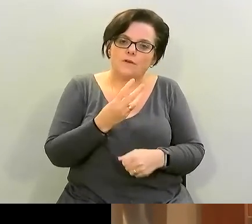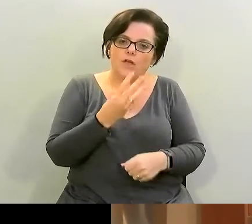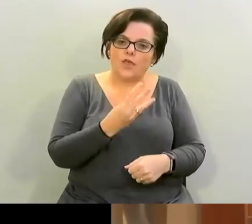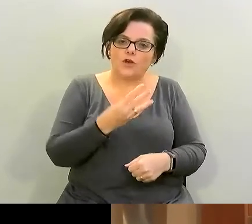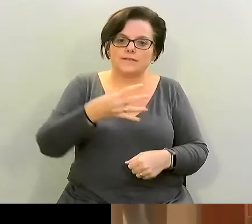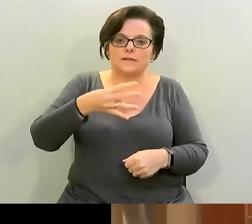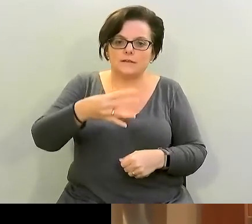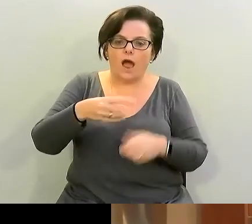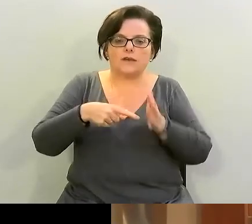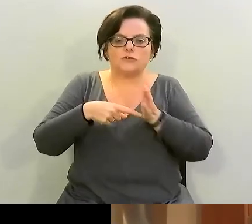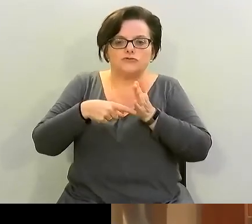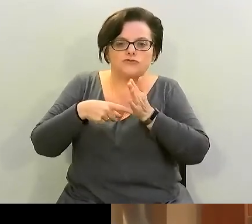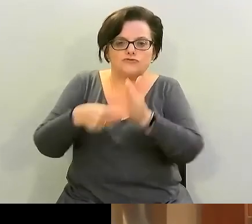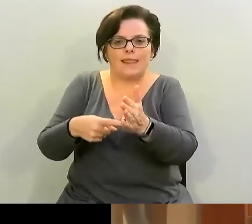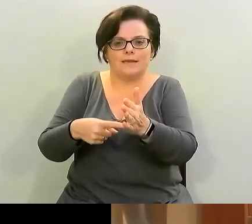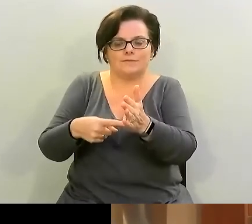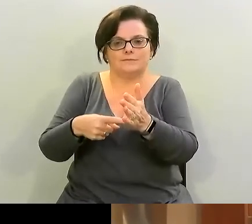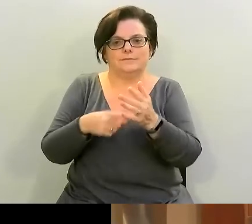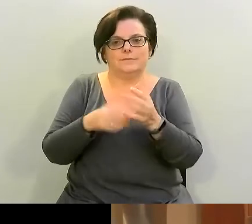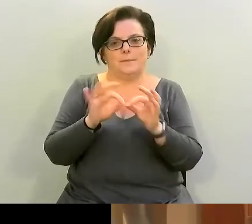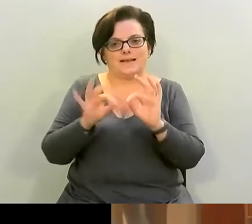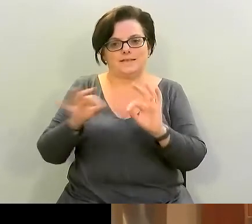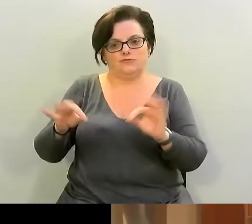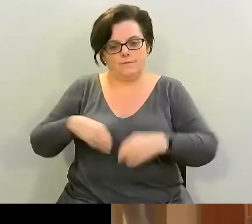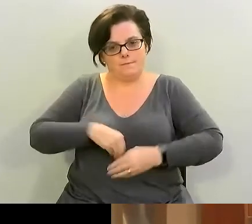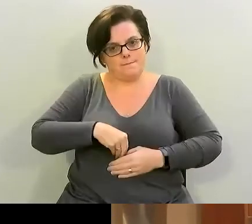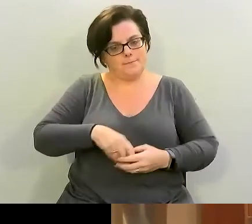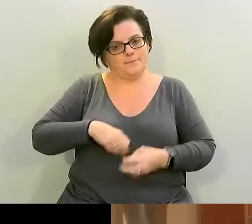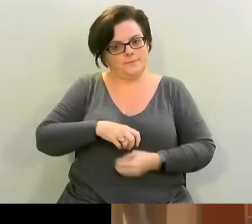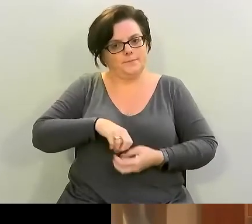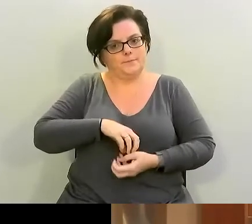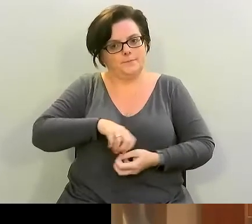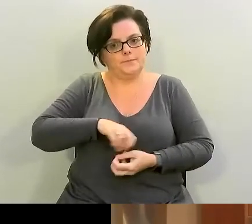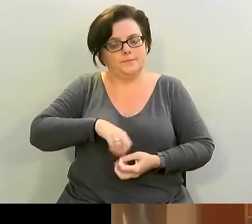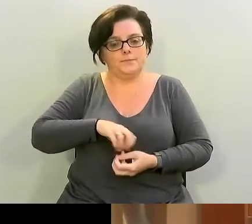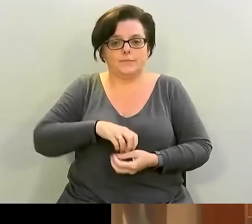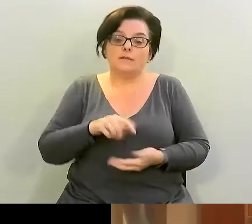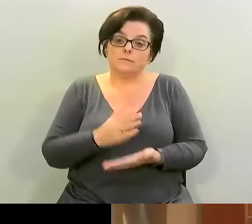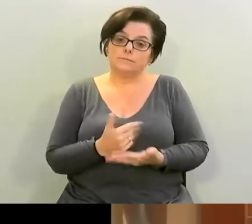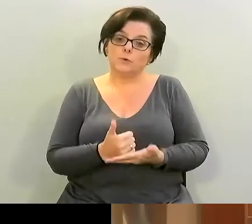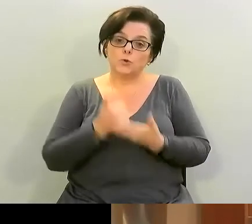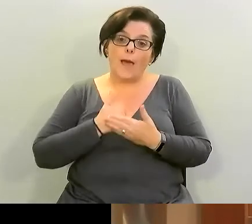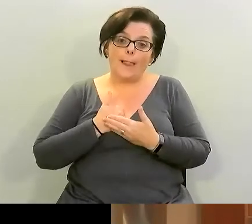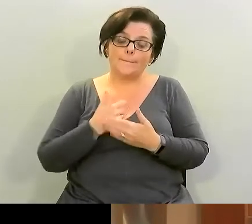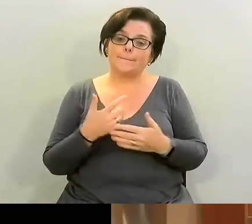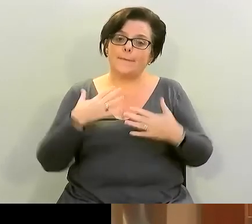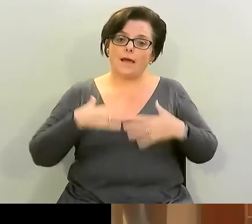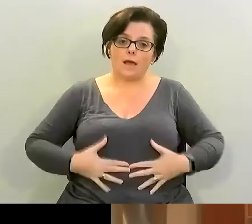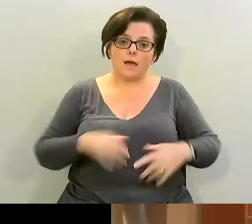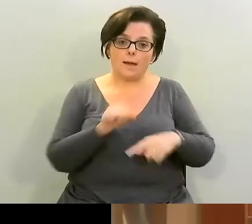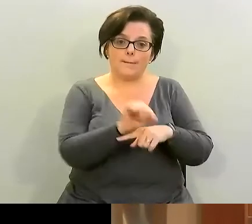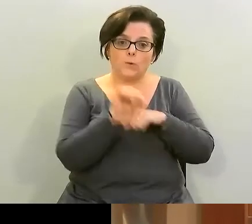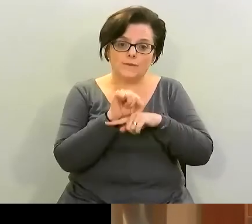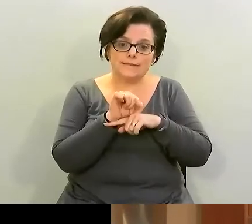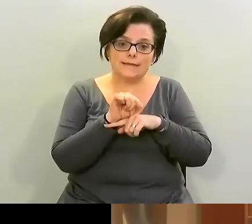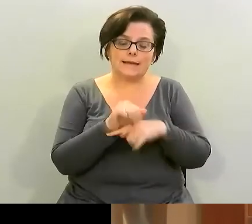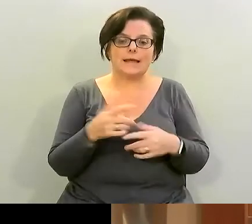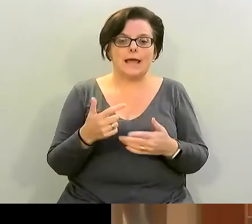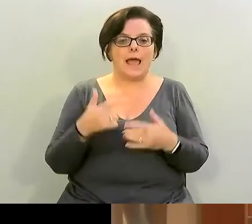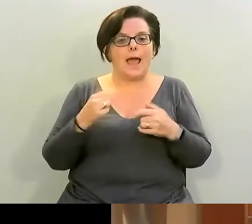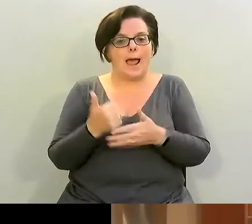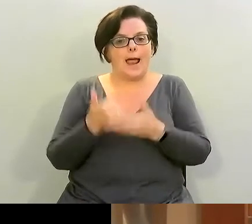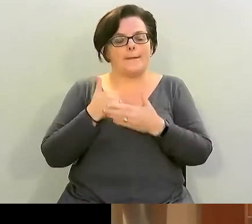microbes that live down there and their job is really to help us help our immunity and help us thrive but